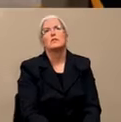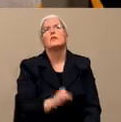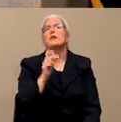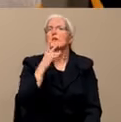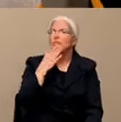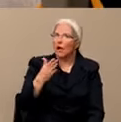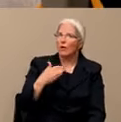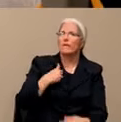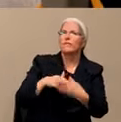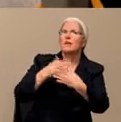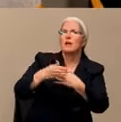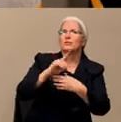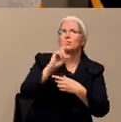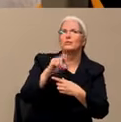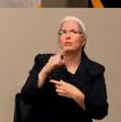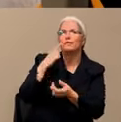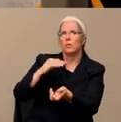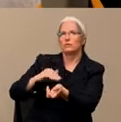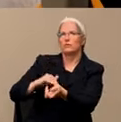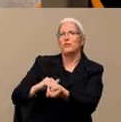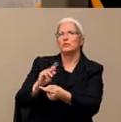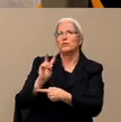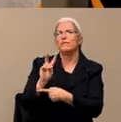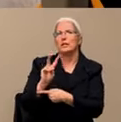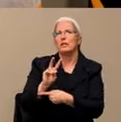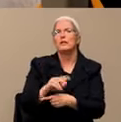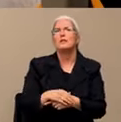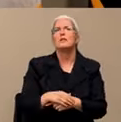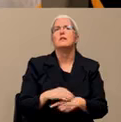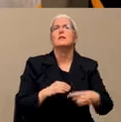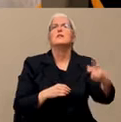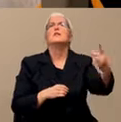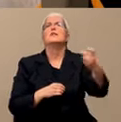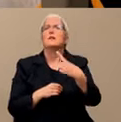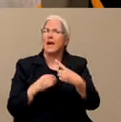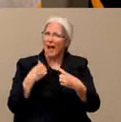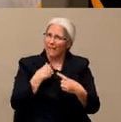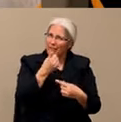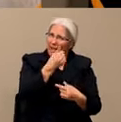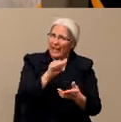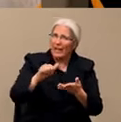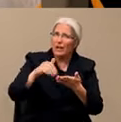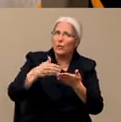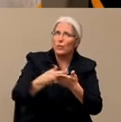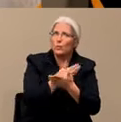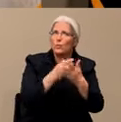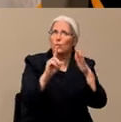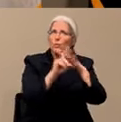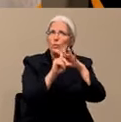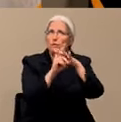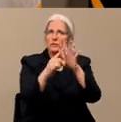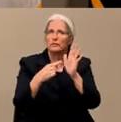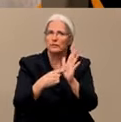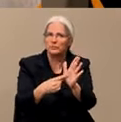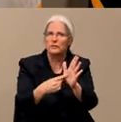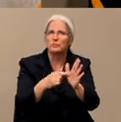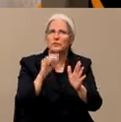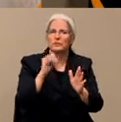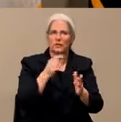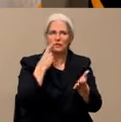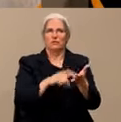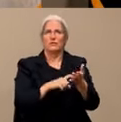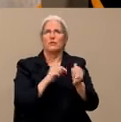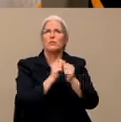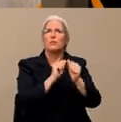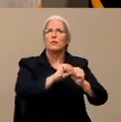Are there any new symptoms that we're learning about associated with COVID-19? Well, actually, there